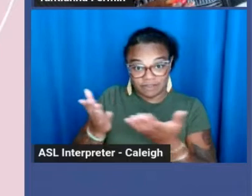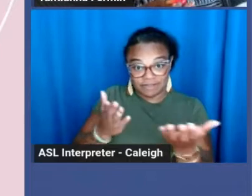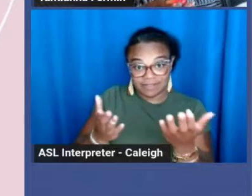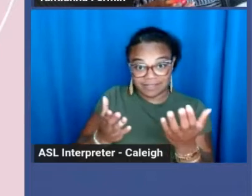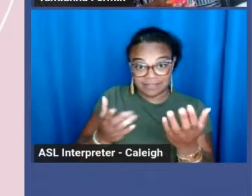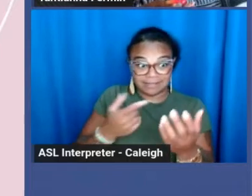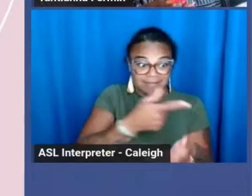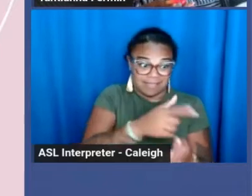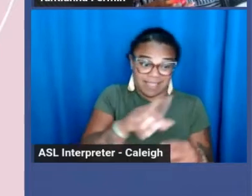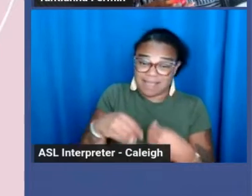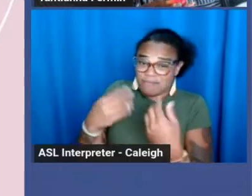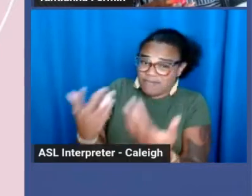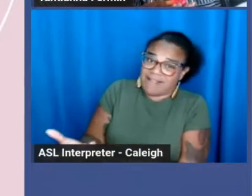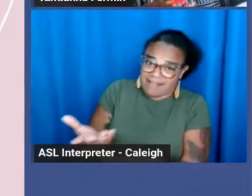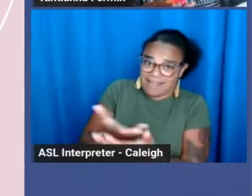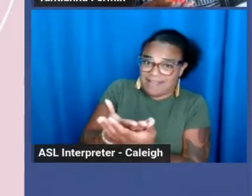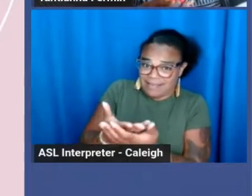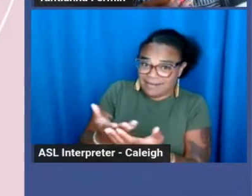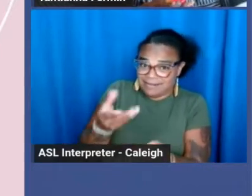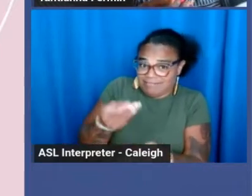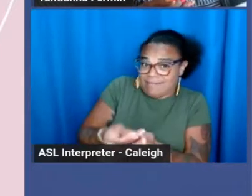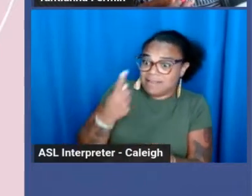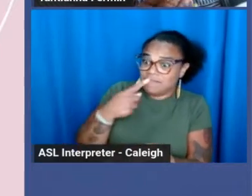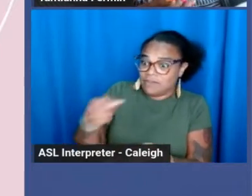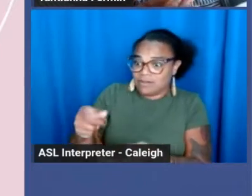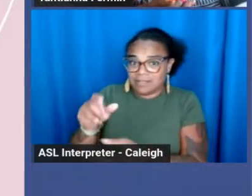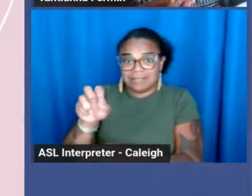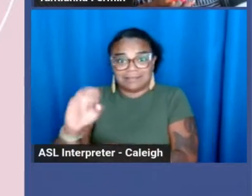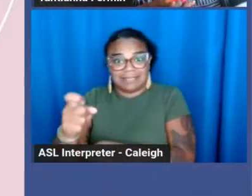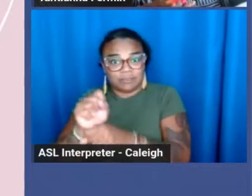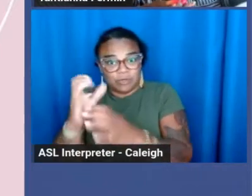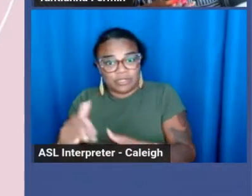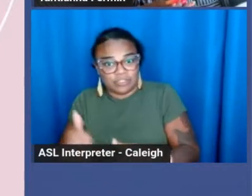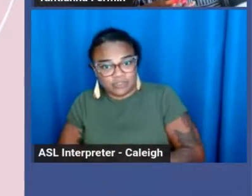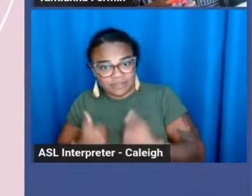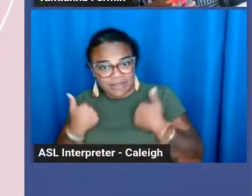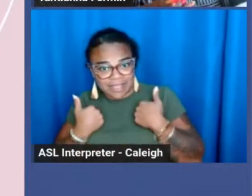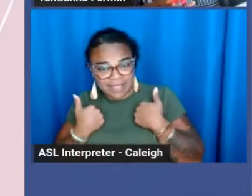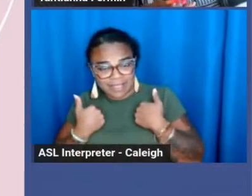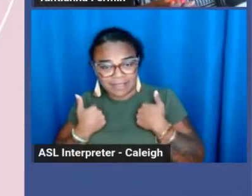workers to survive, and not decriminalizing the prostitution act,